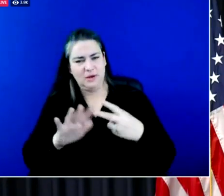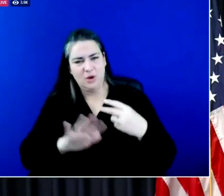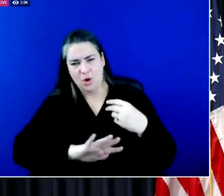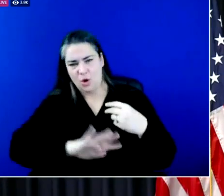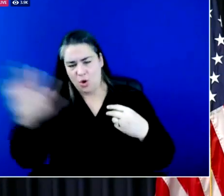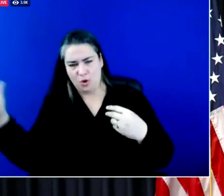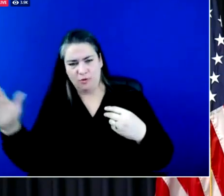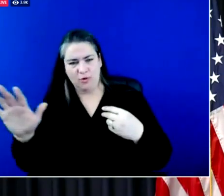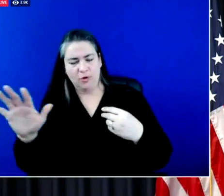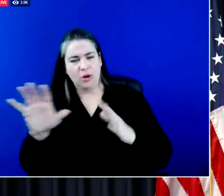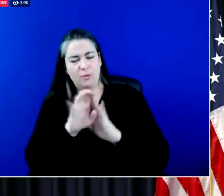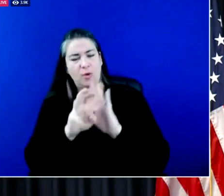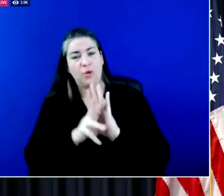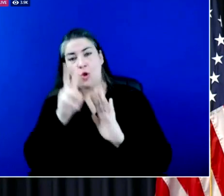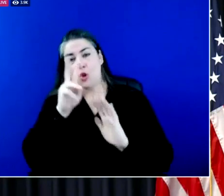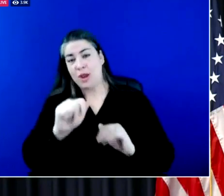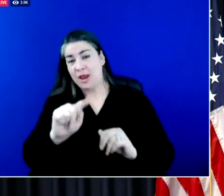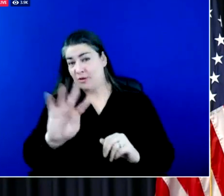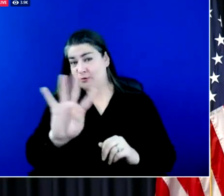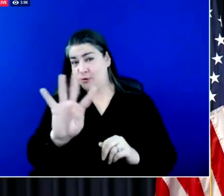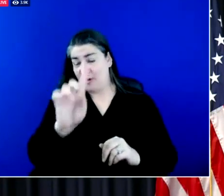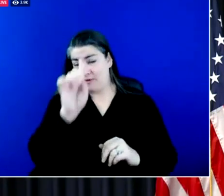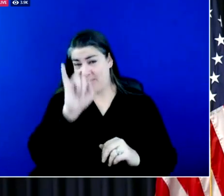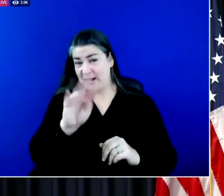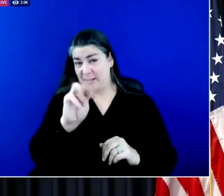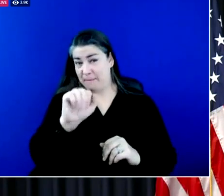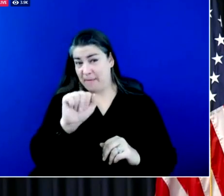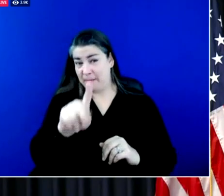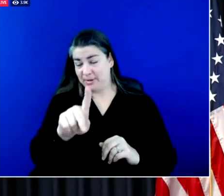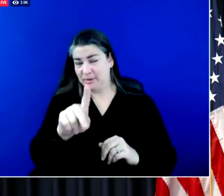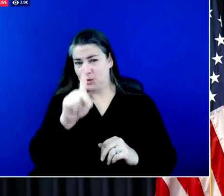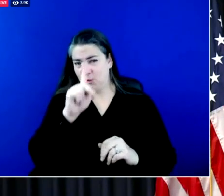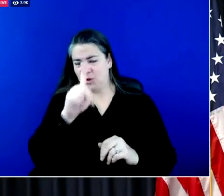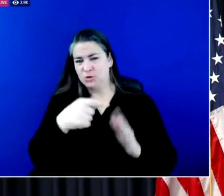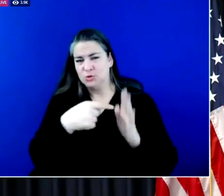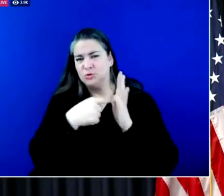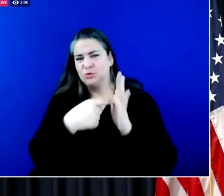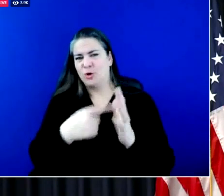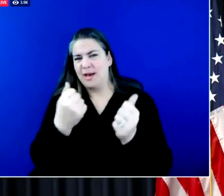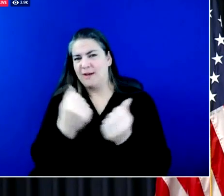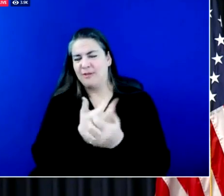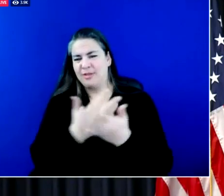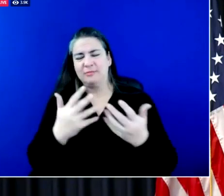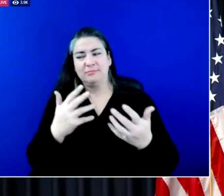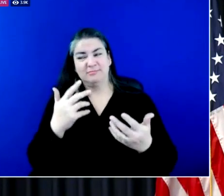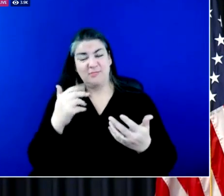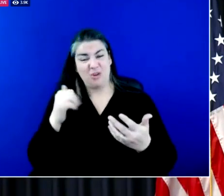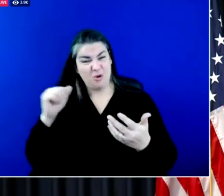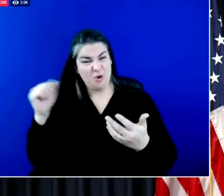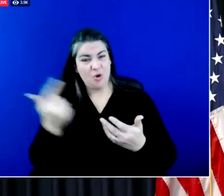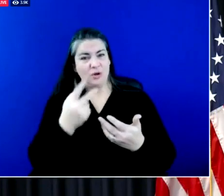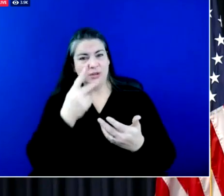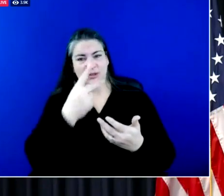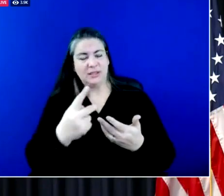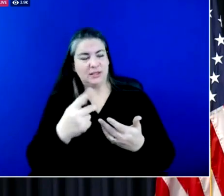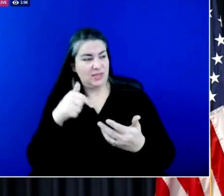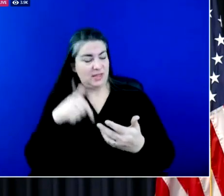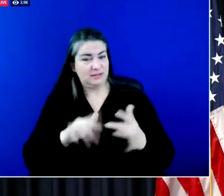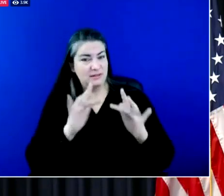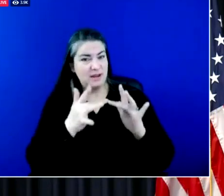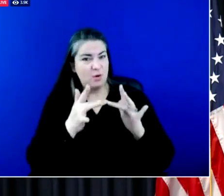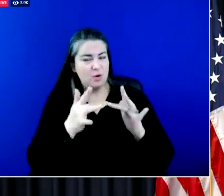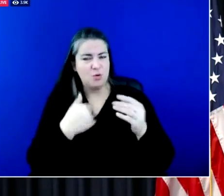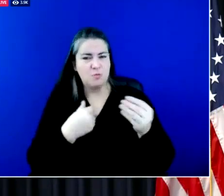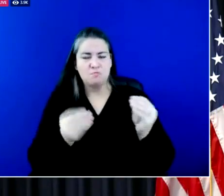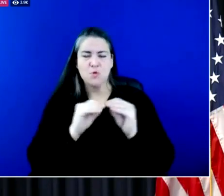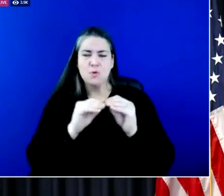four to see that map greatly expand. And I think everybody will see how we're building out this network in a positive way